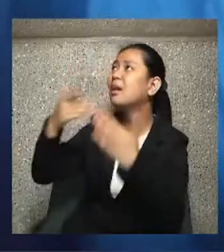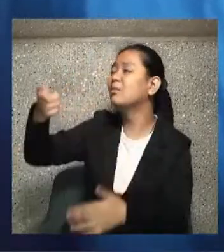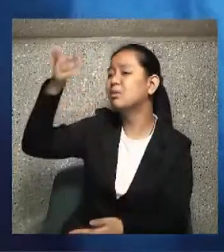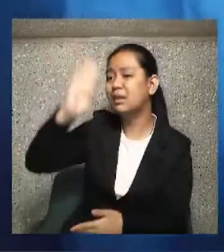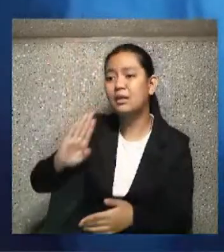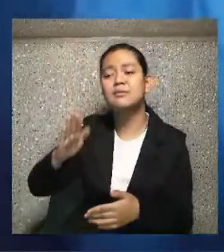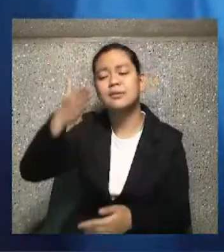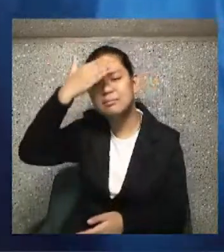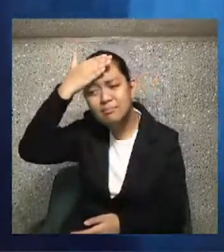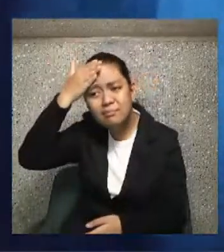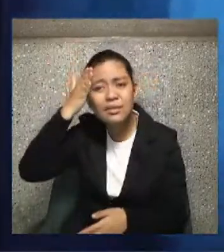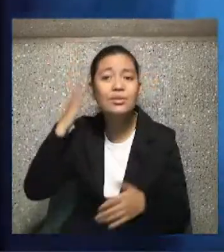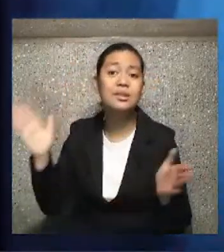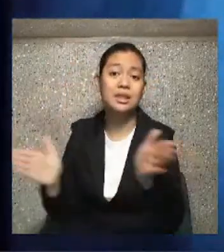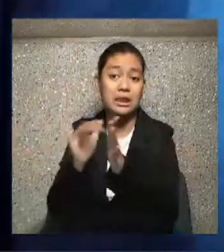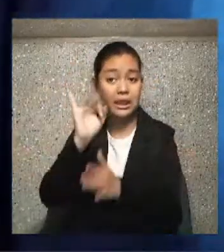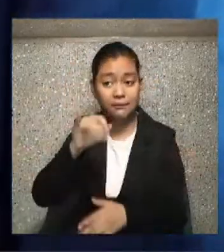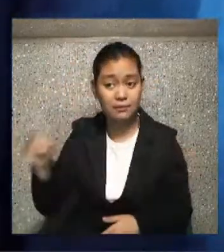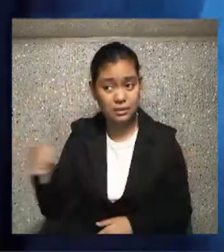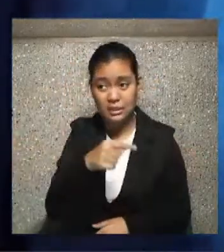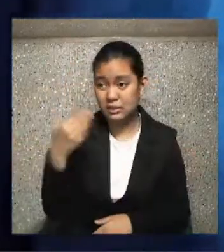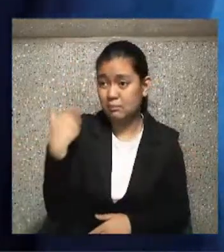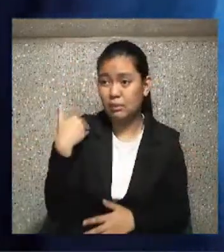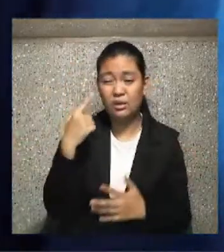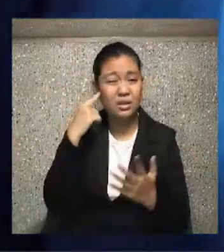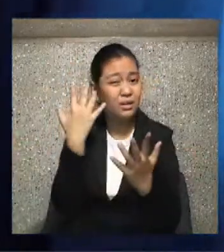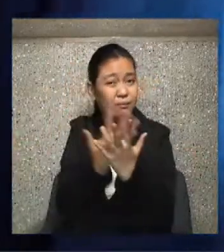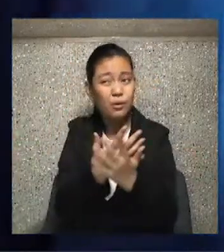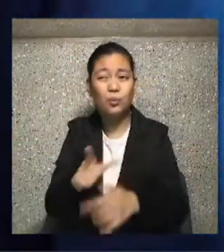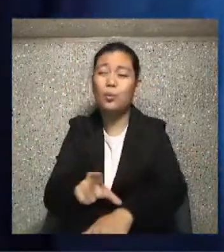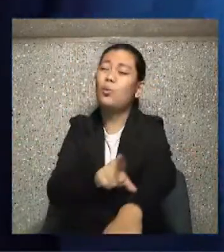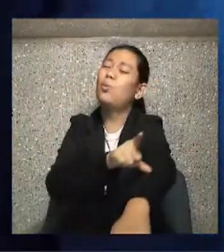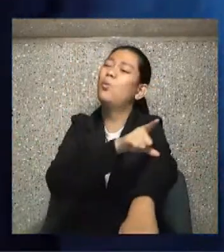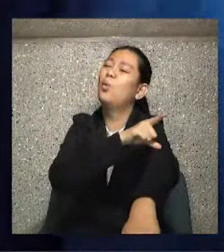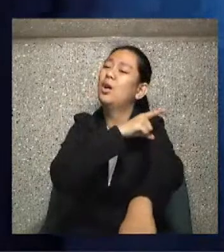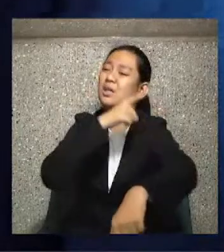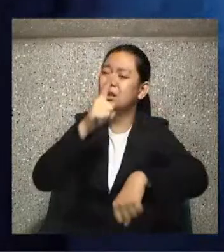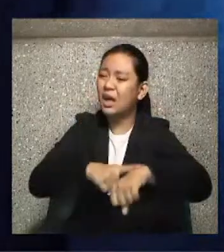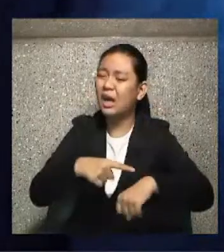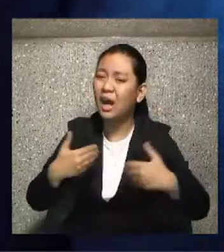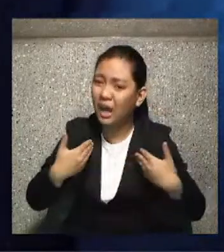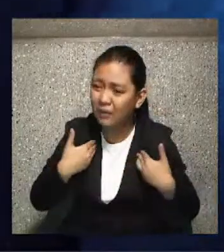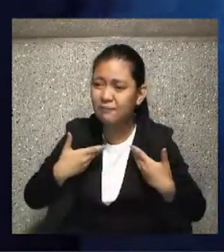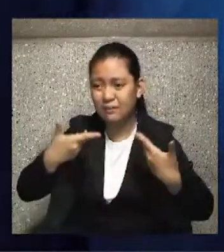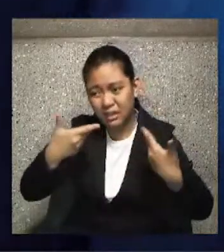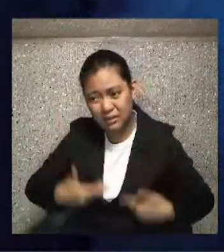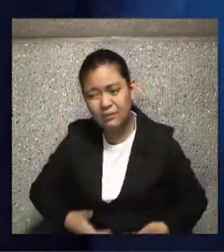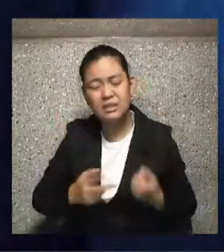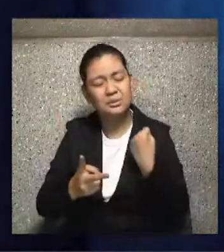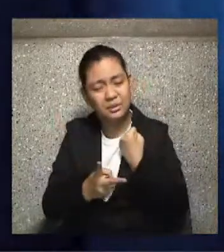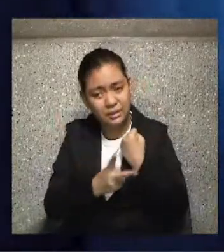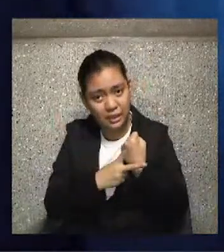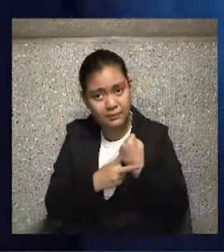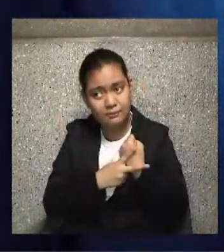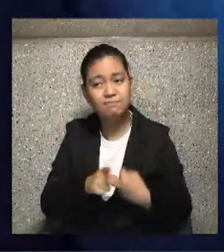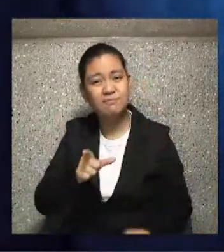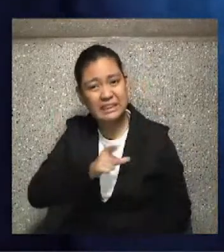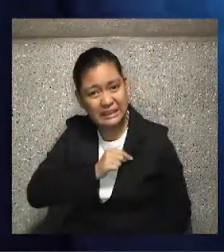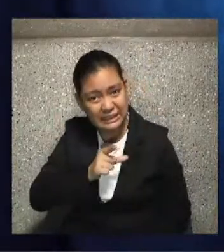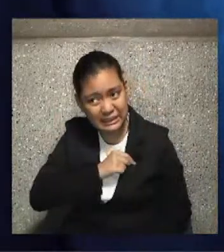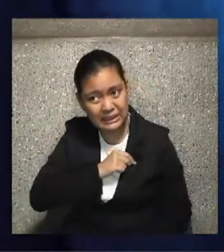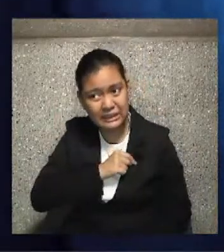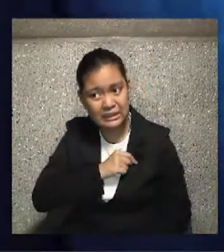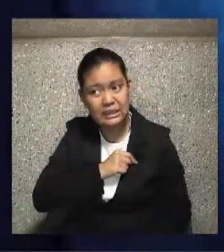you, if you haven't been to confession in long time, but particularly if you're carrying something really, really heavy. There's no sin I haven't heard before.